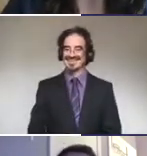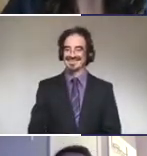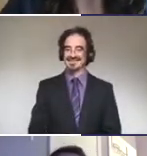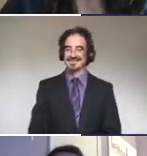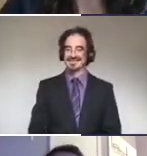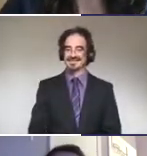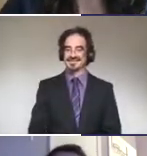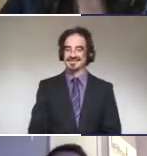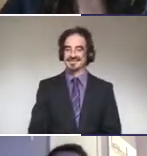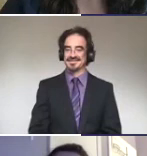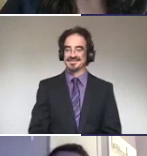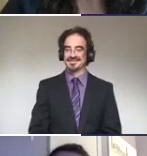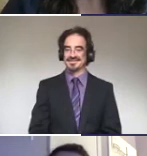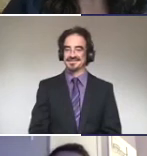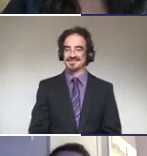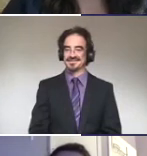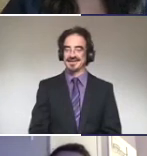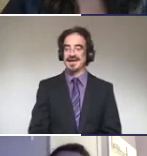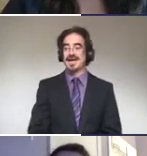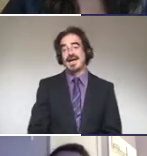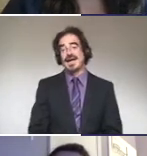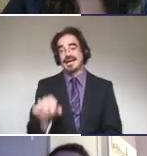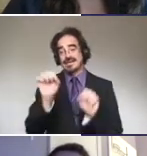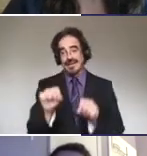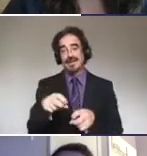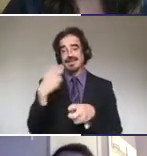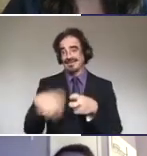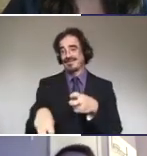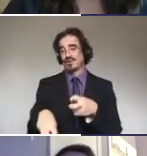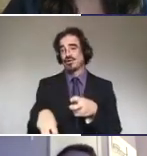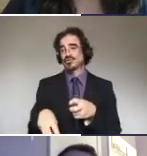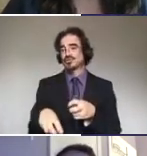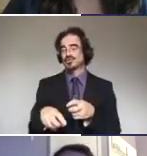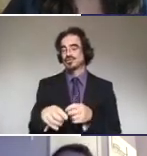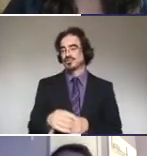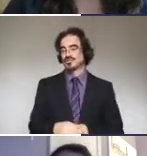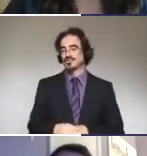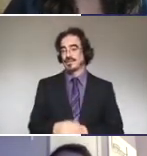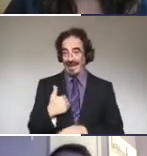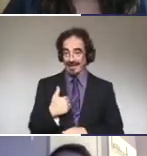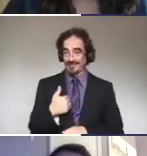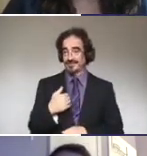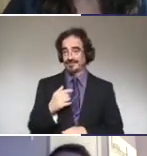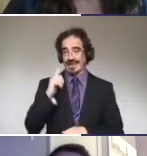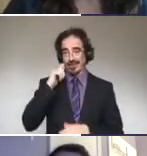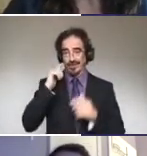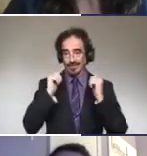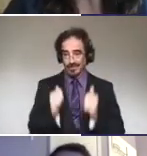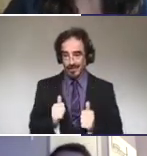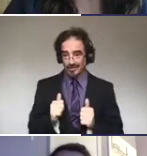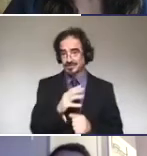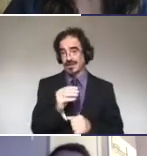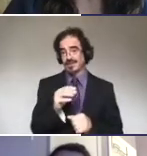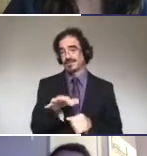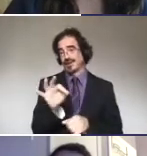Um, so it can be difficult to be someone with a hearing loss and get a job, um,